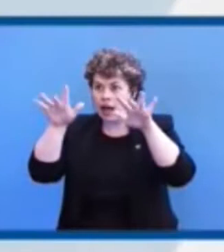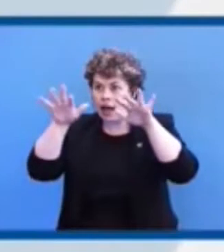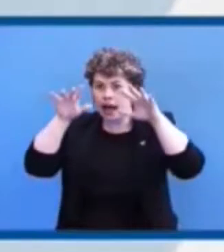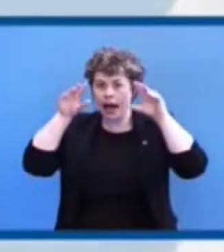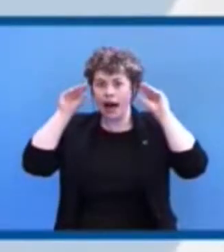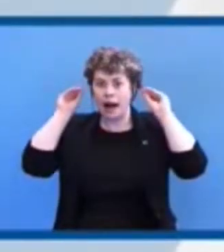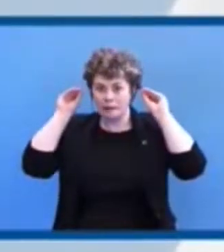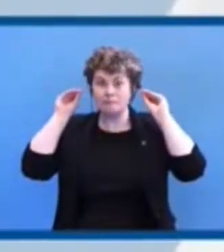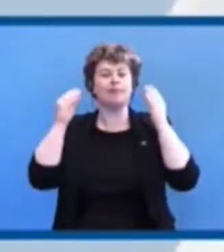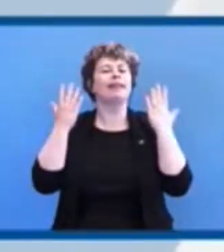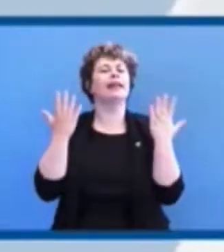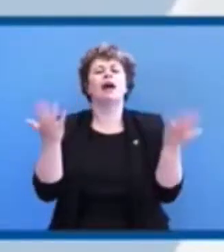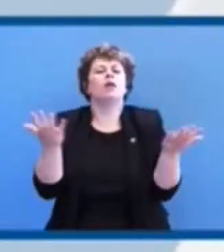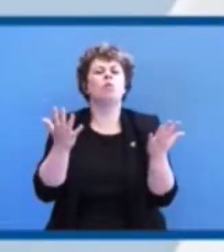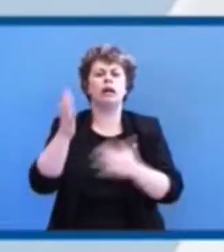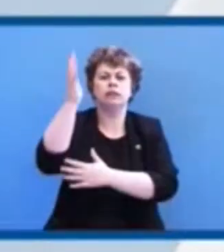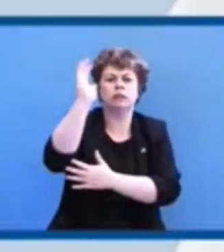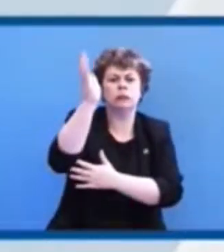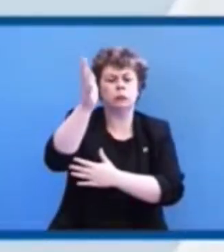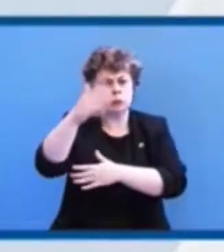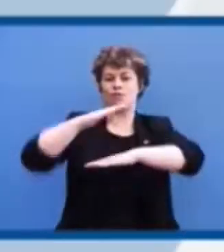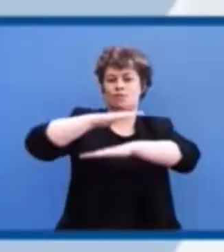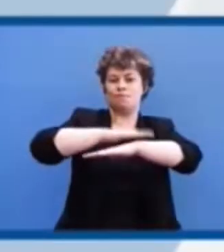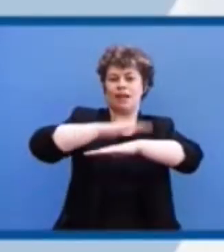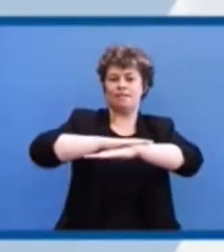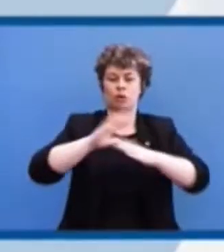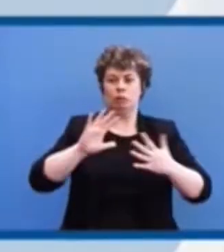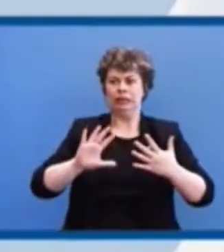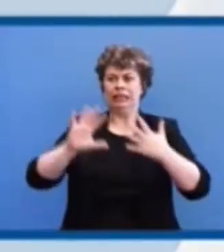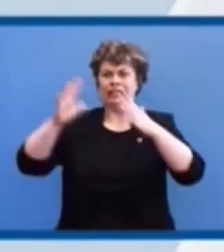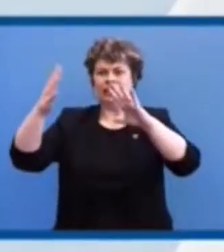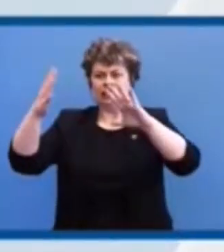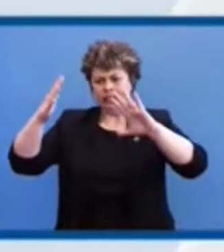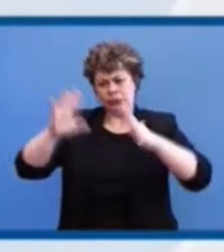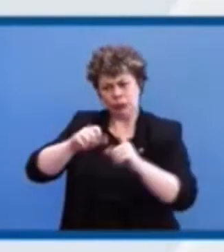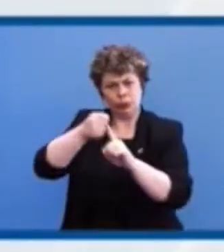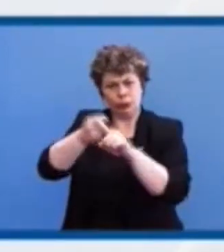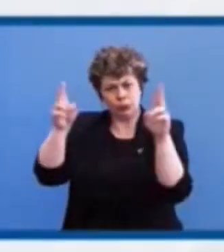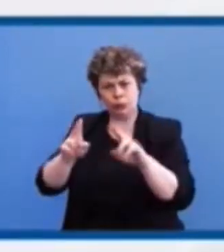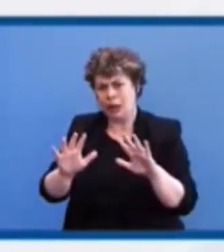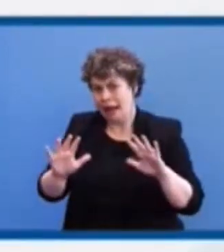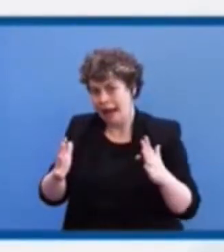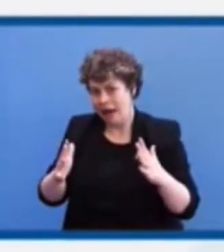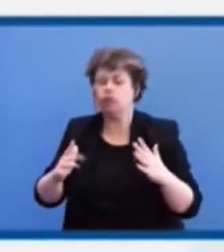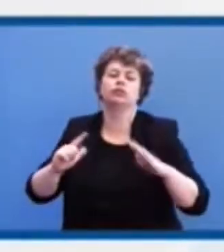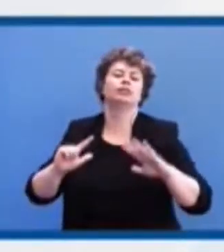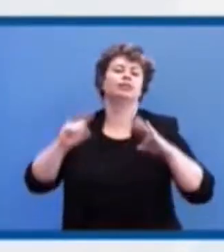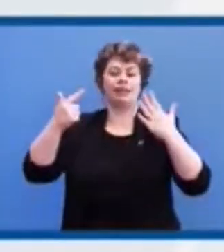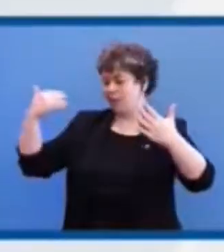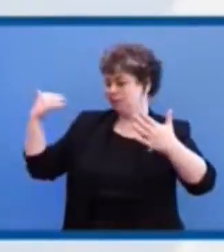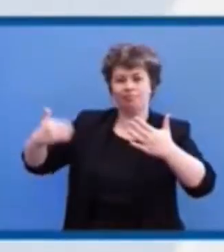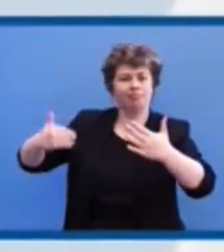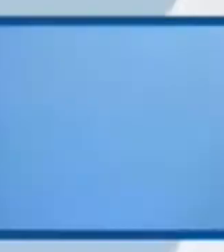opening of the United Nations' seventh global platform for disaster risk reduction hosted in Bali,